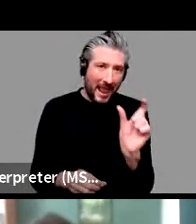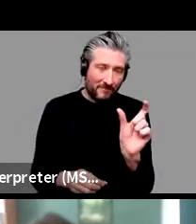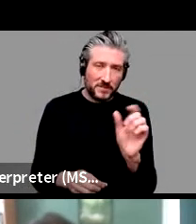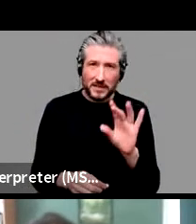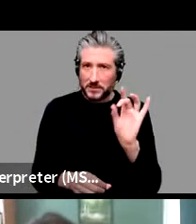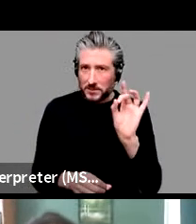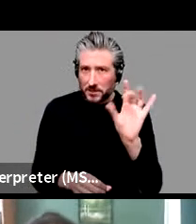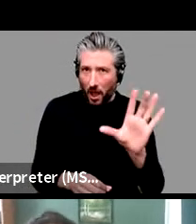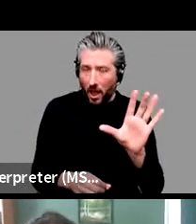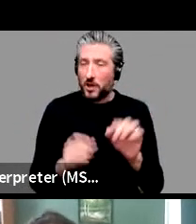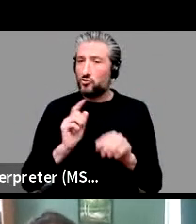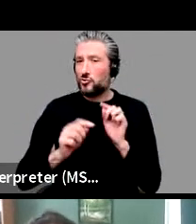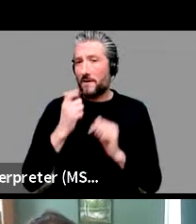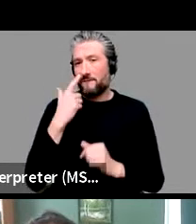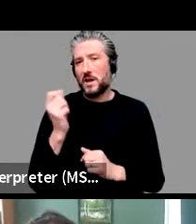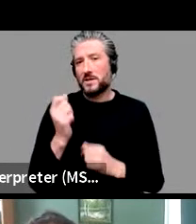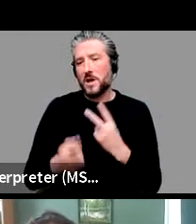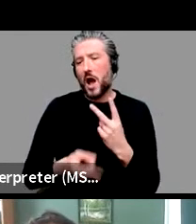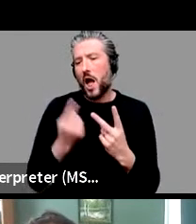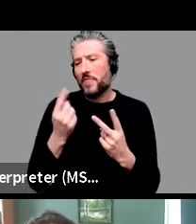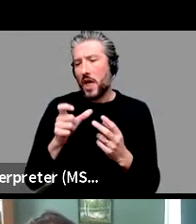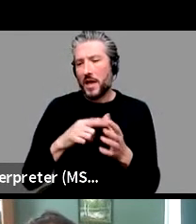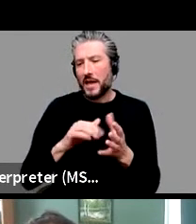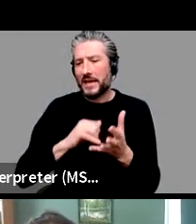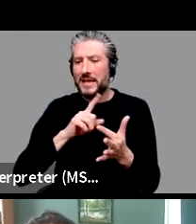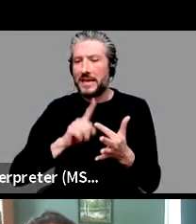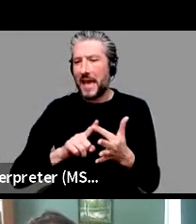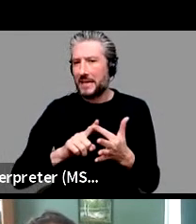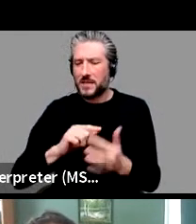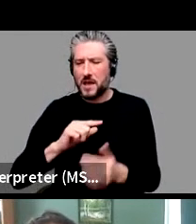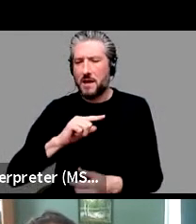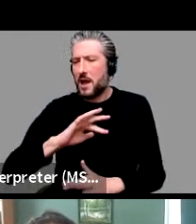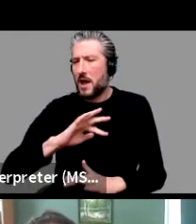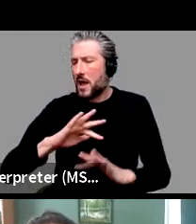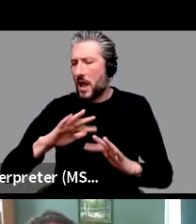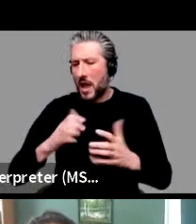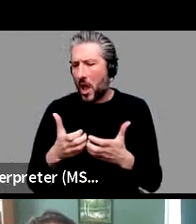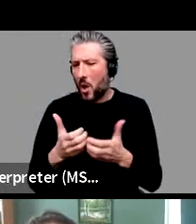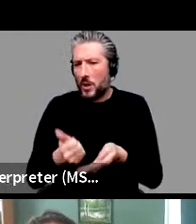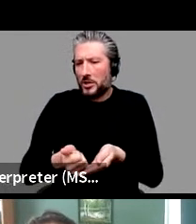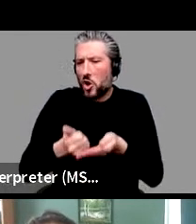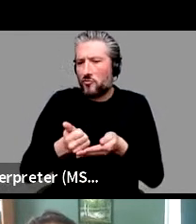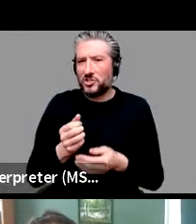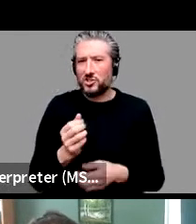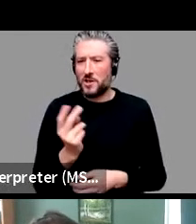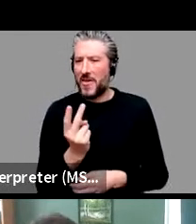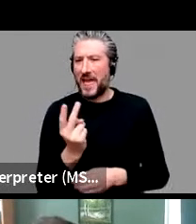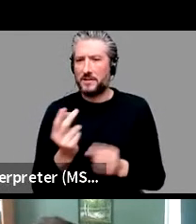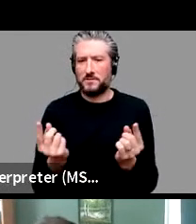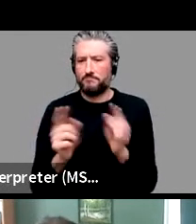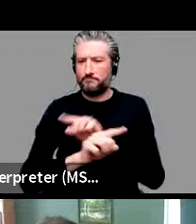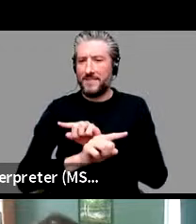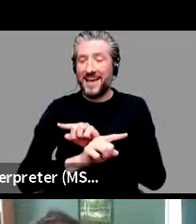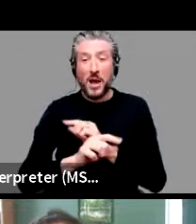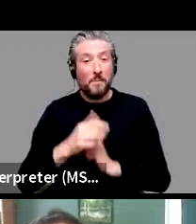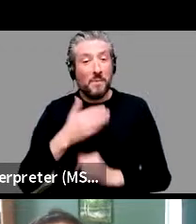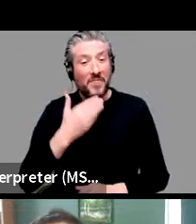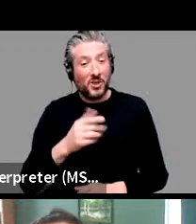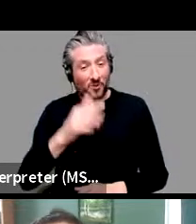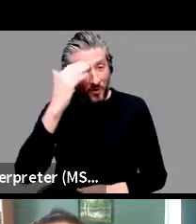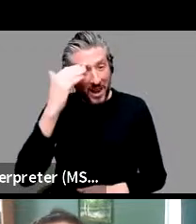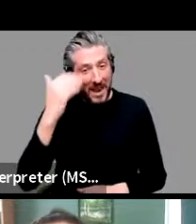are that, that might've encouraged it. That's where I would look. Yeah. Yeah. But thank you for that tip. that now I'm,